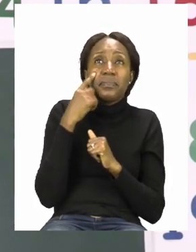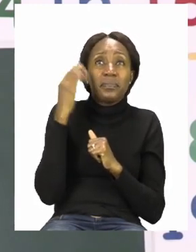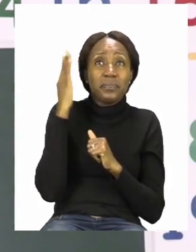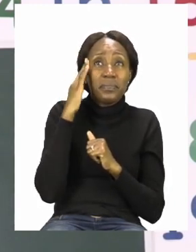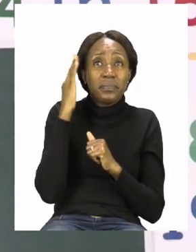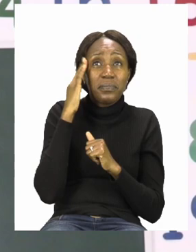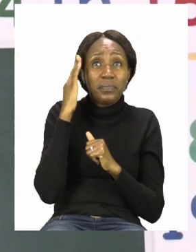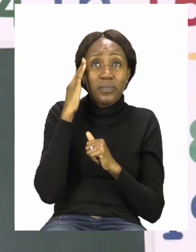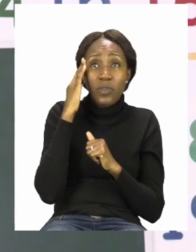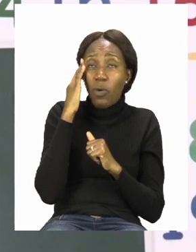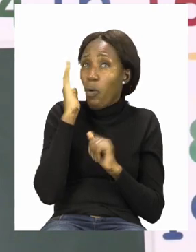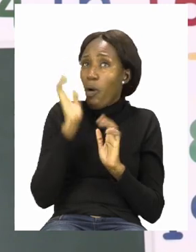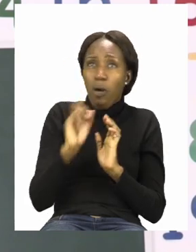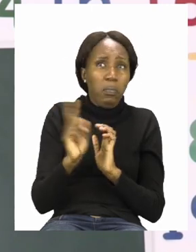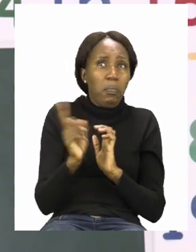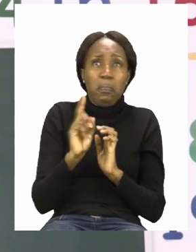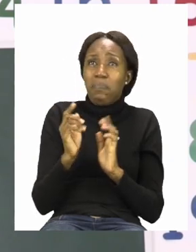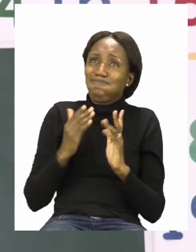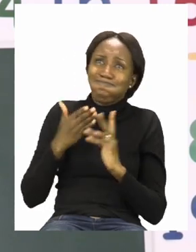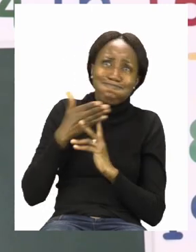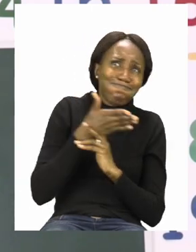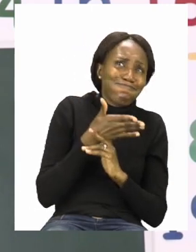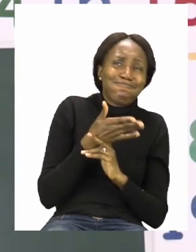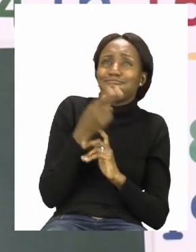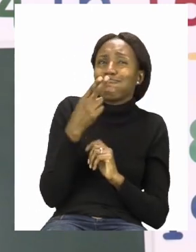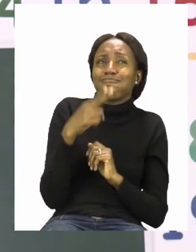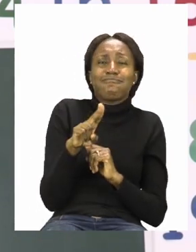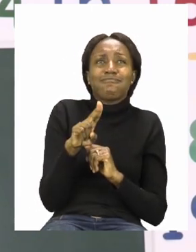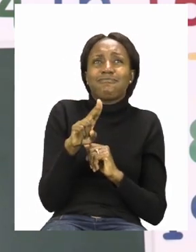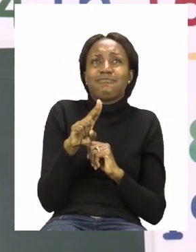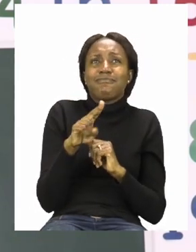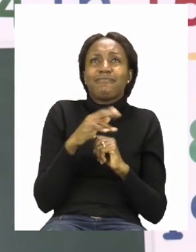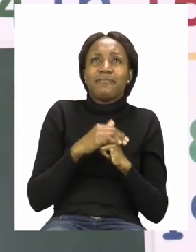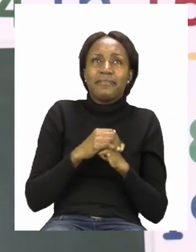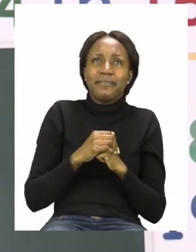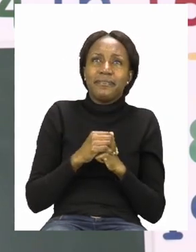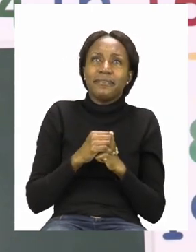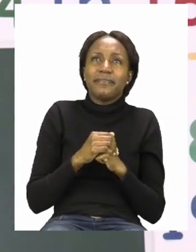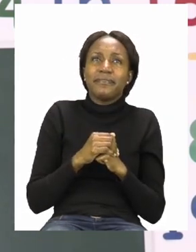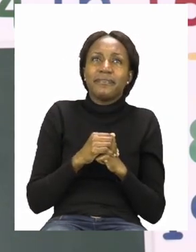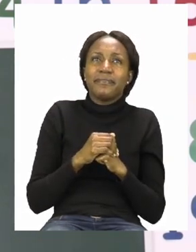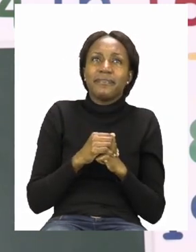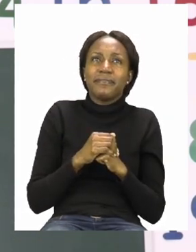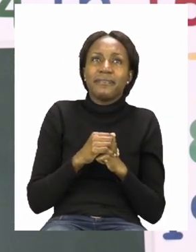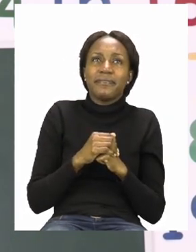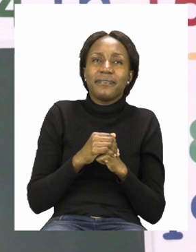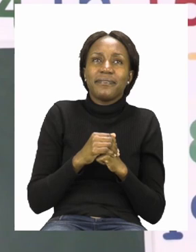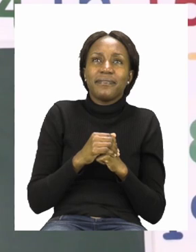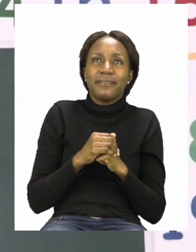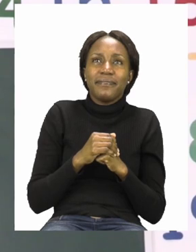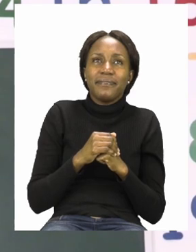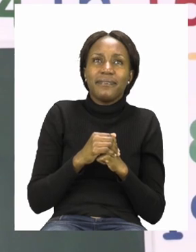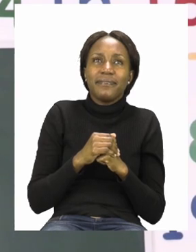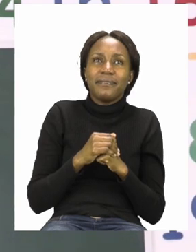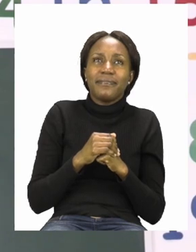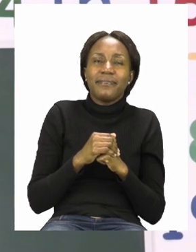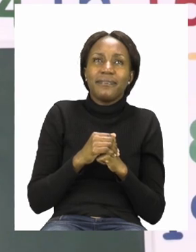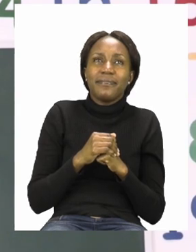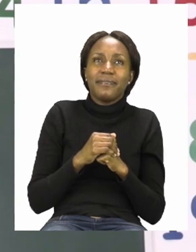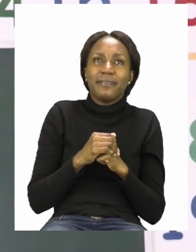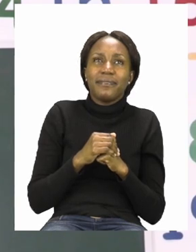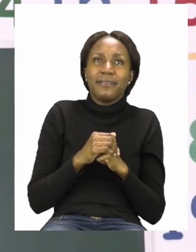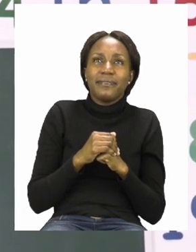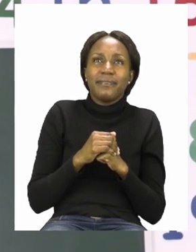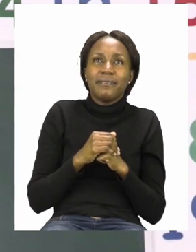that no no no no no no no Mr. Driver we are not allowed to go through because that sign says